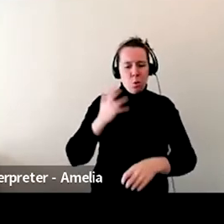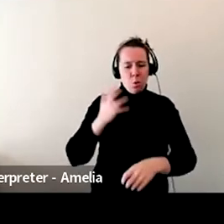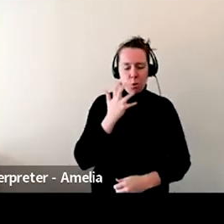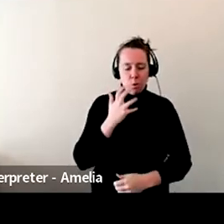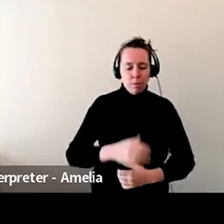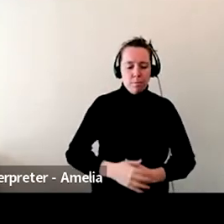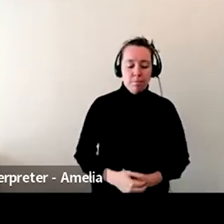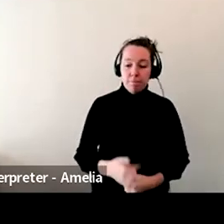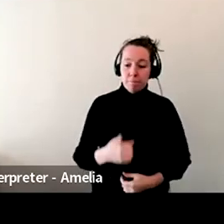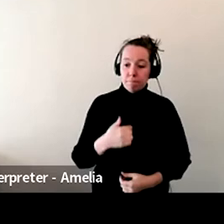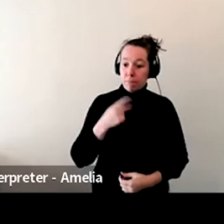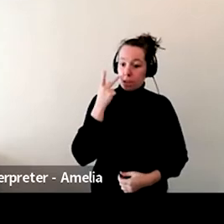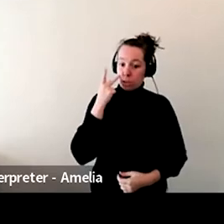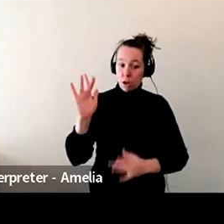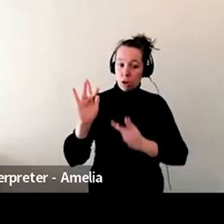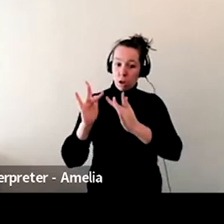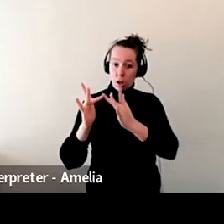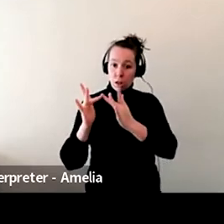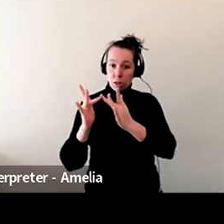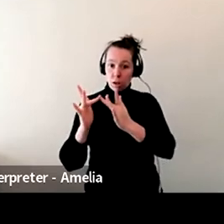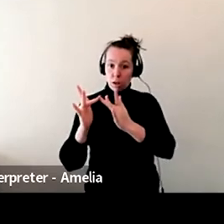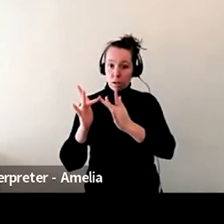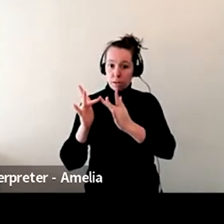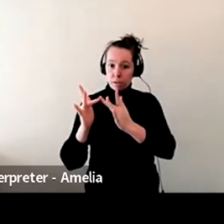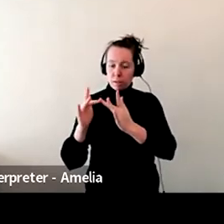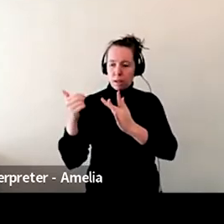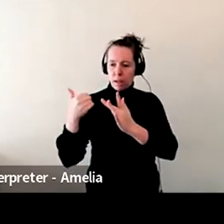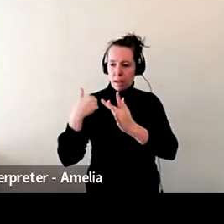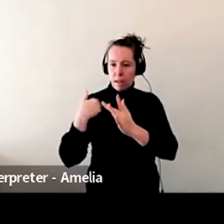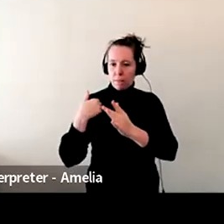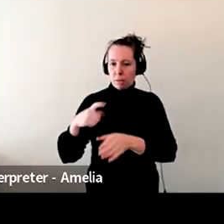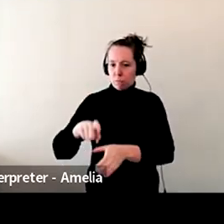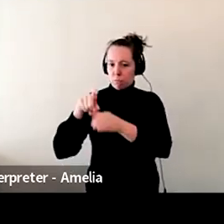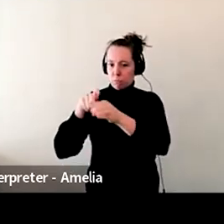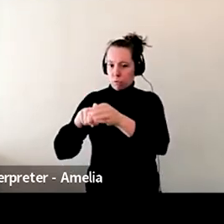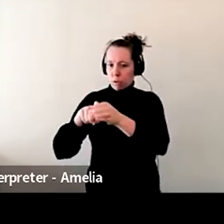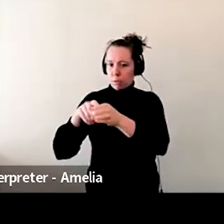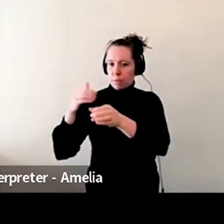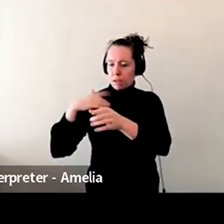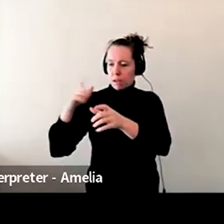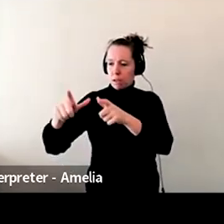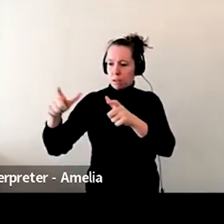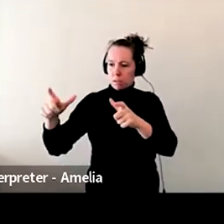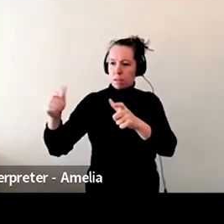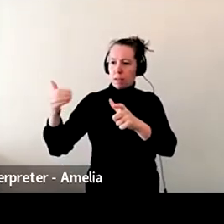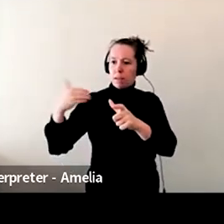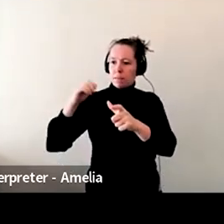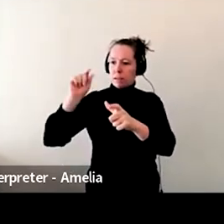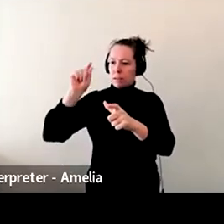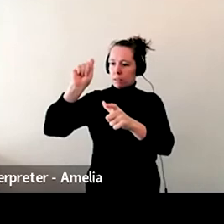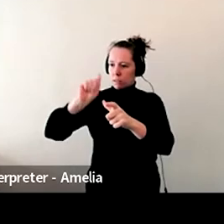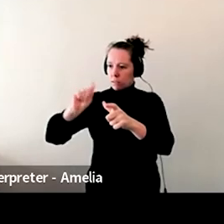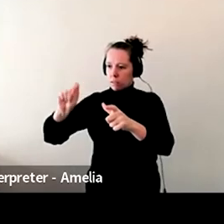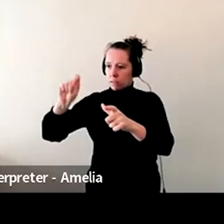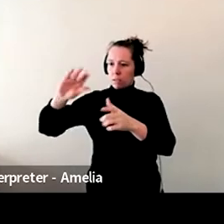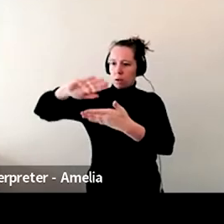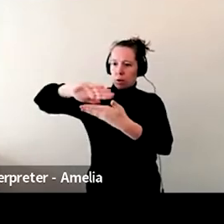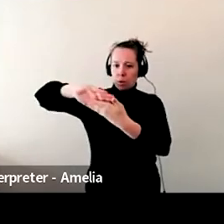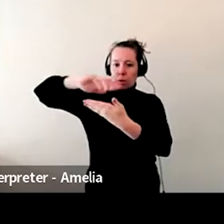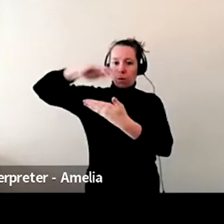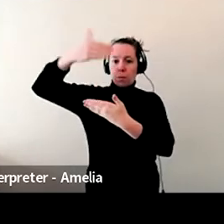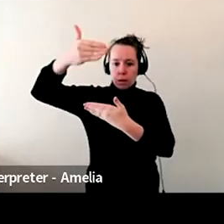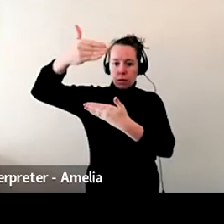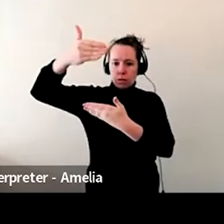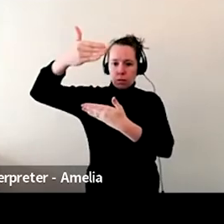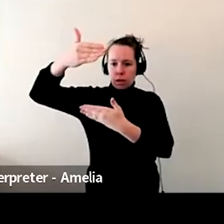travel trailer that someone had cut the side open, um, to make an awning door. And it was like a little mobile hair salon or something for